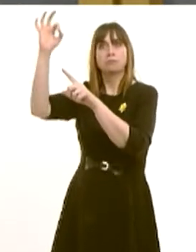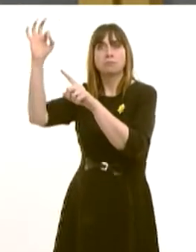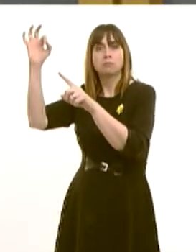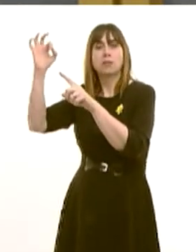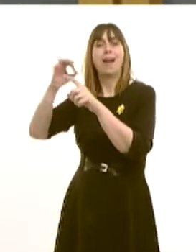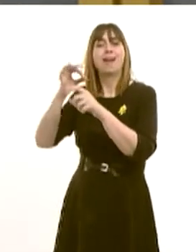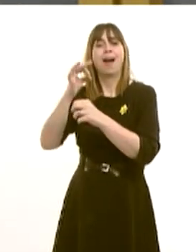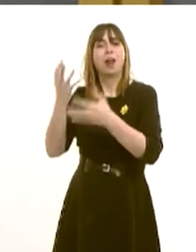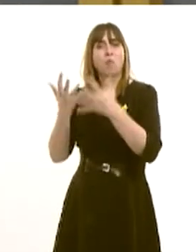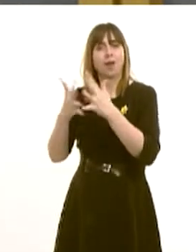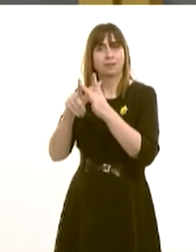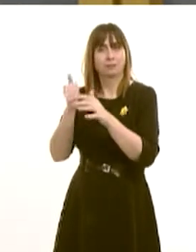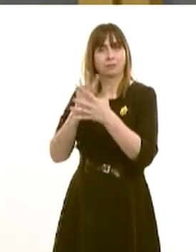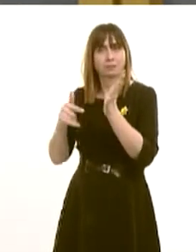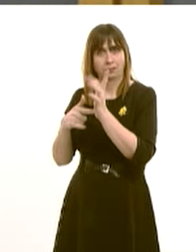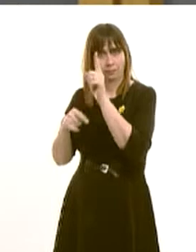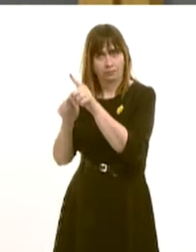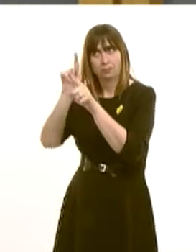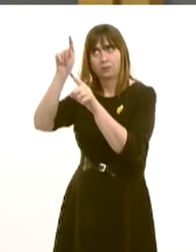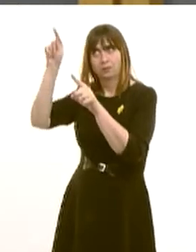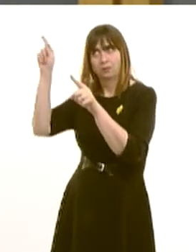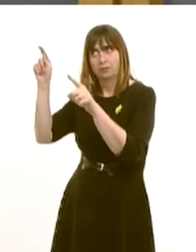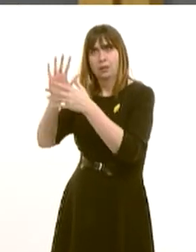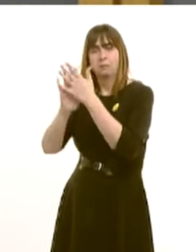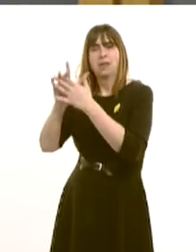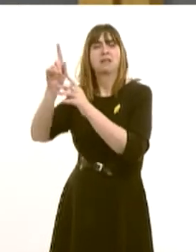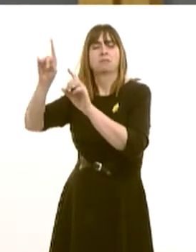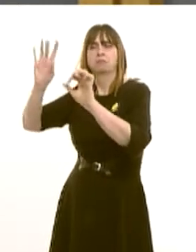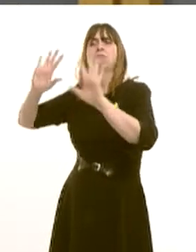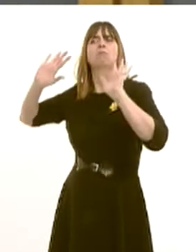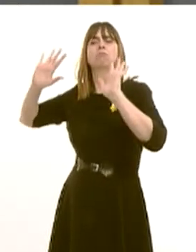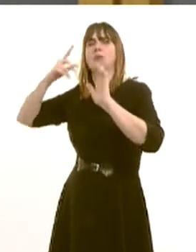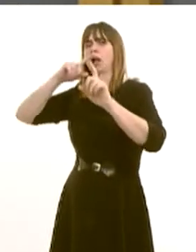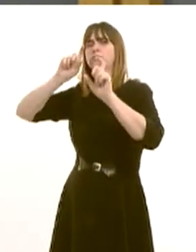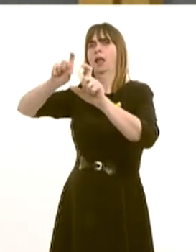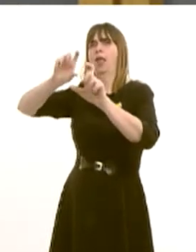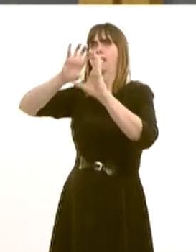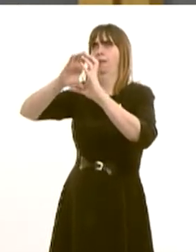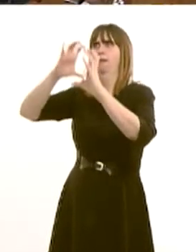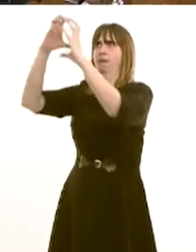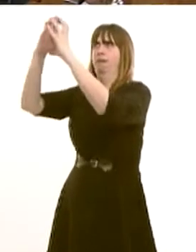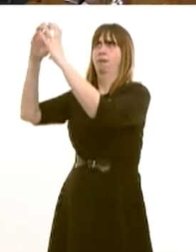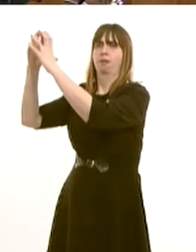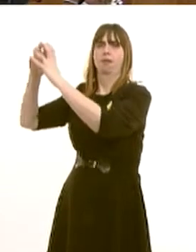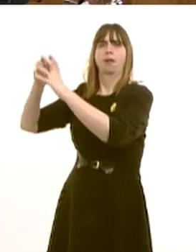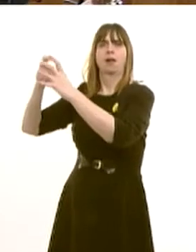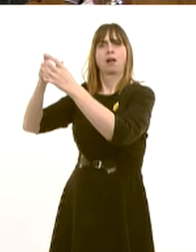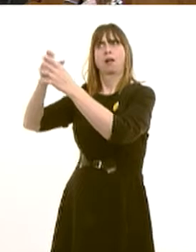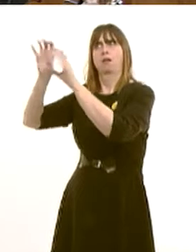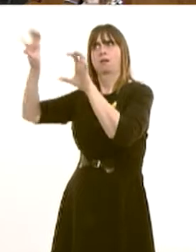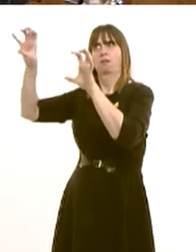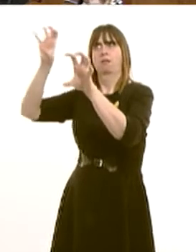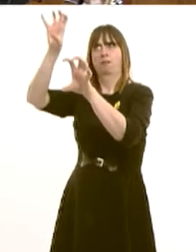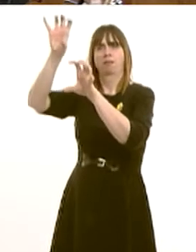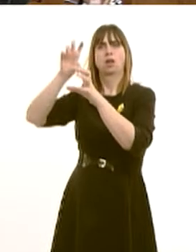the Isle of Wight with their status as islands, meaning that they do have the right to remain as distinct constituencies. The same